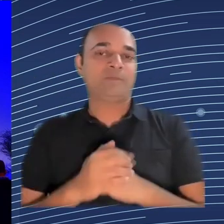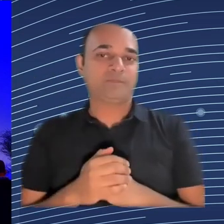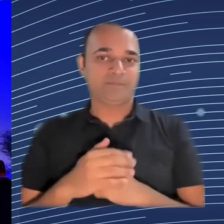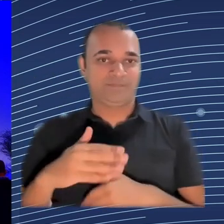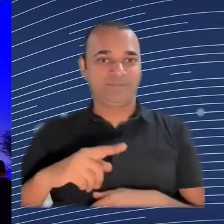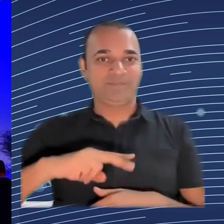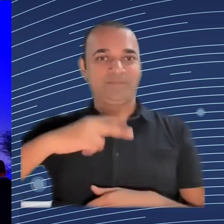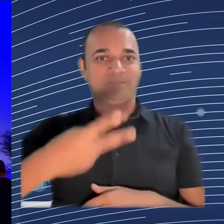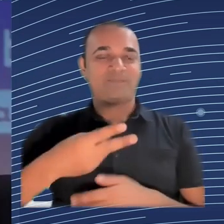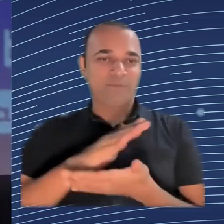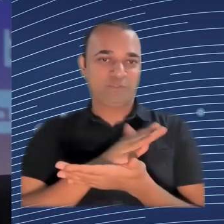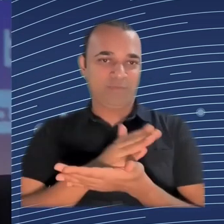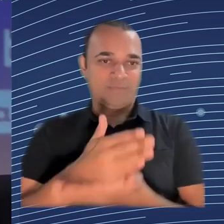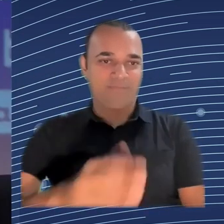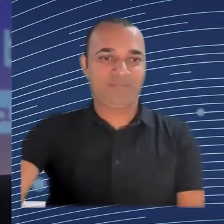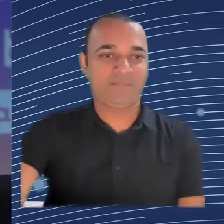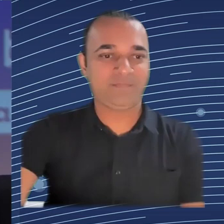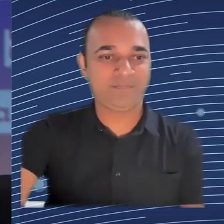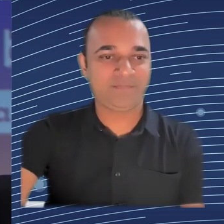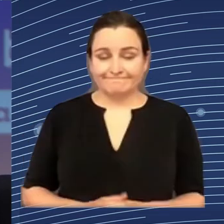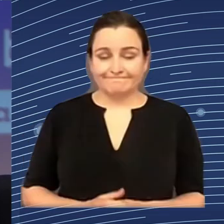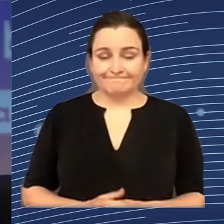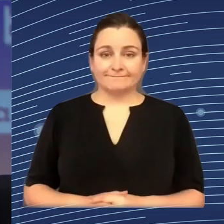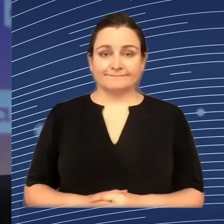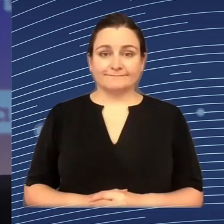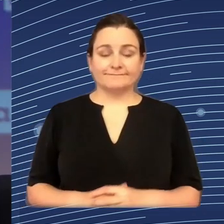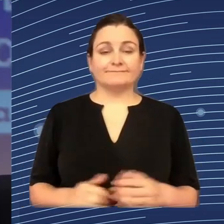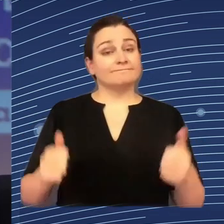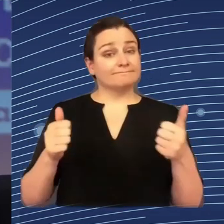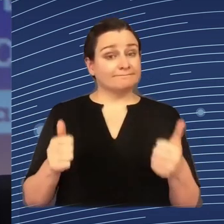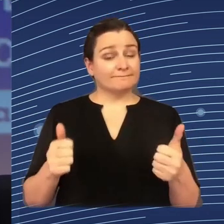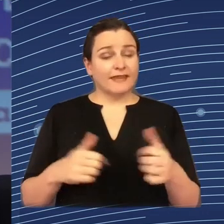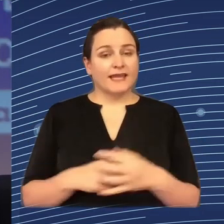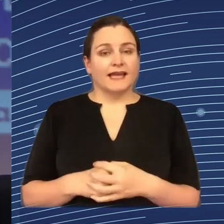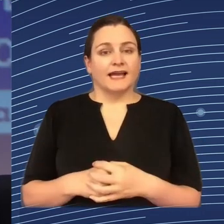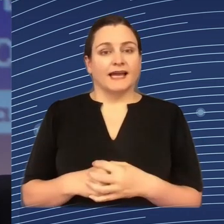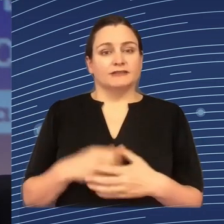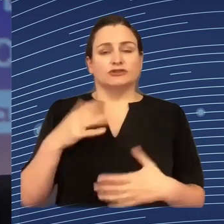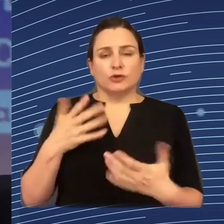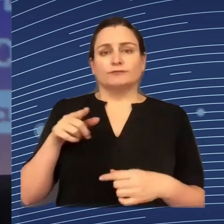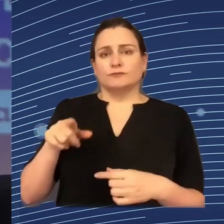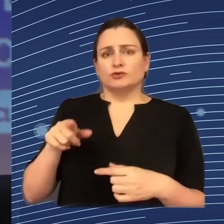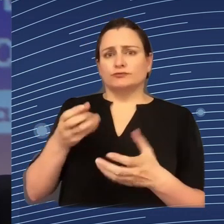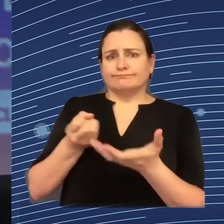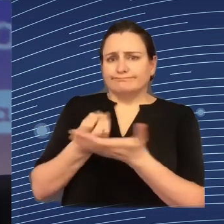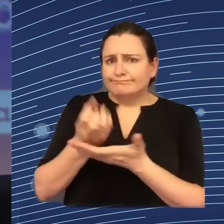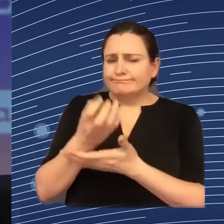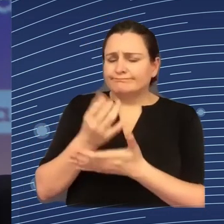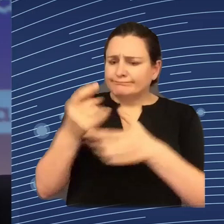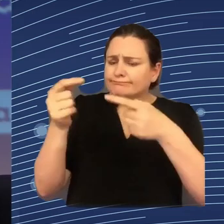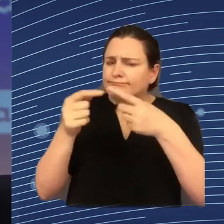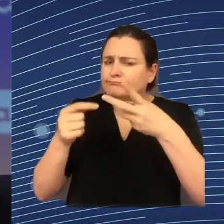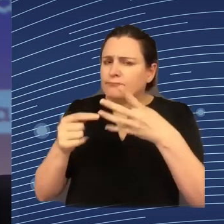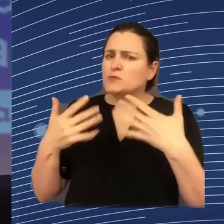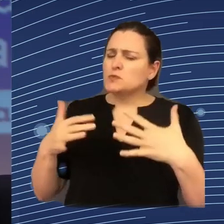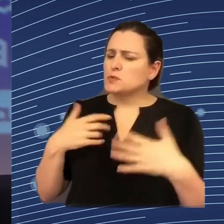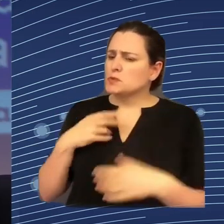given this scenario, these real issues that you have shared with us, can I ask if